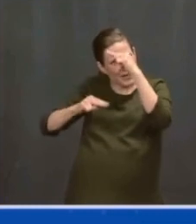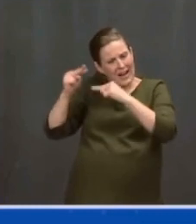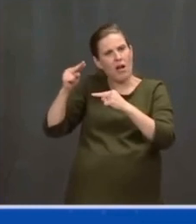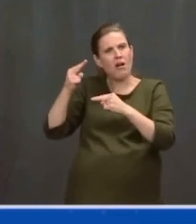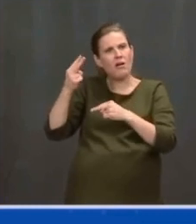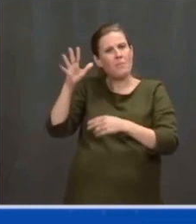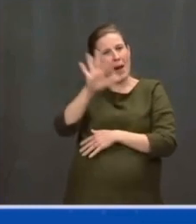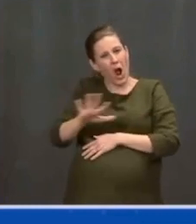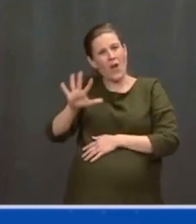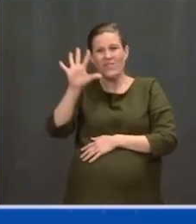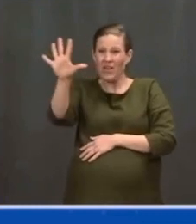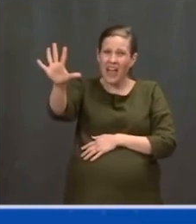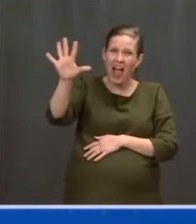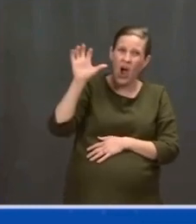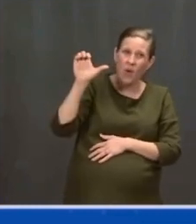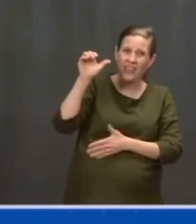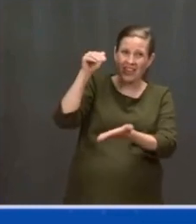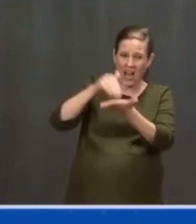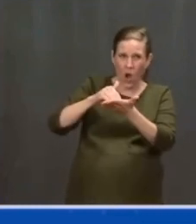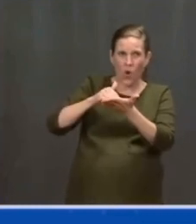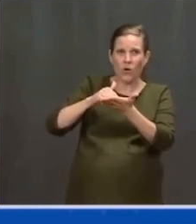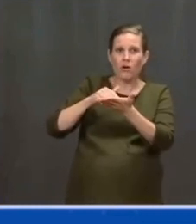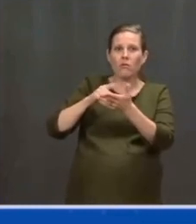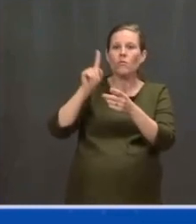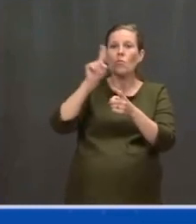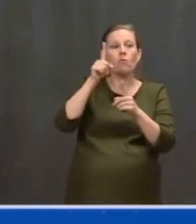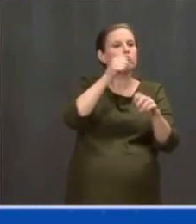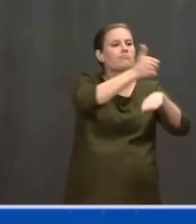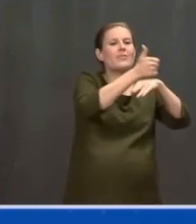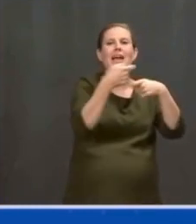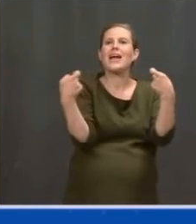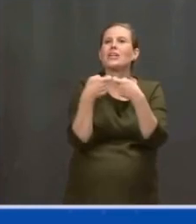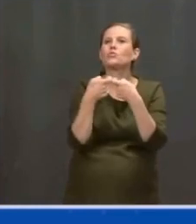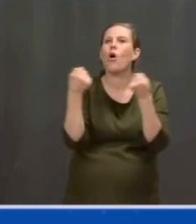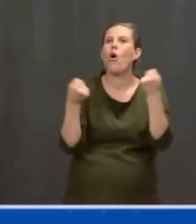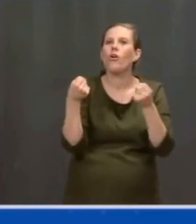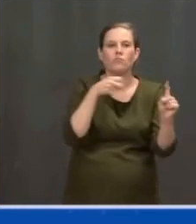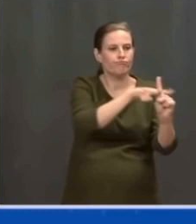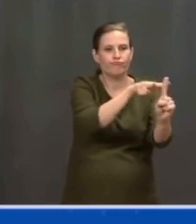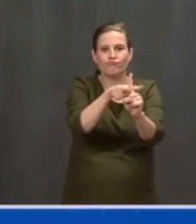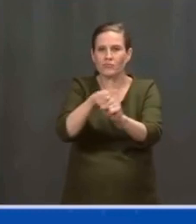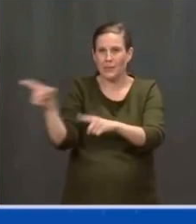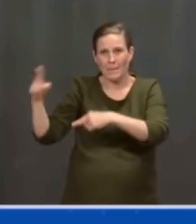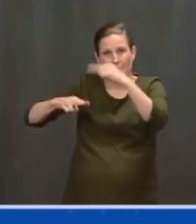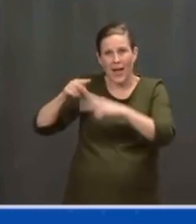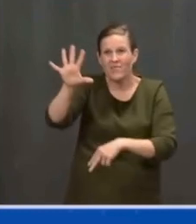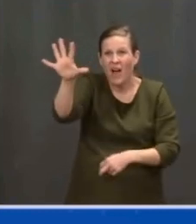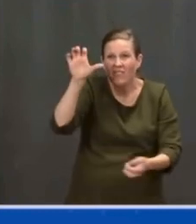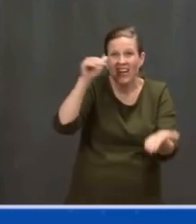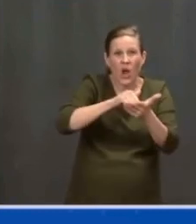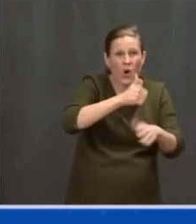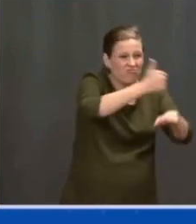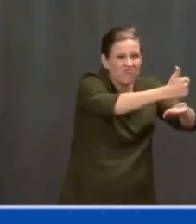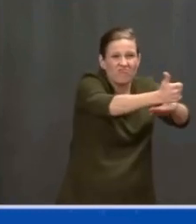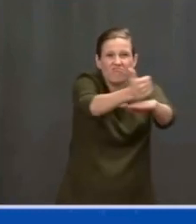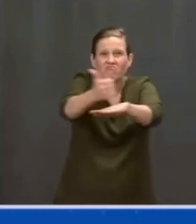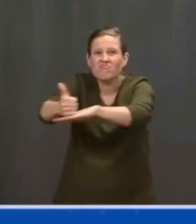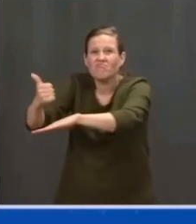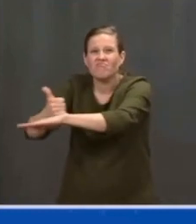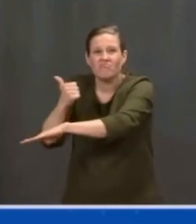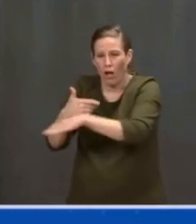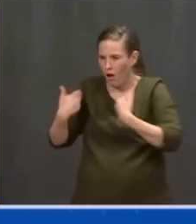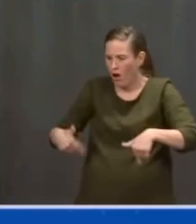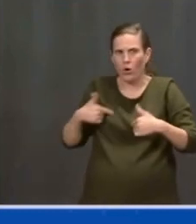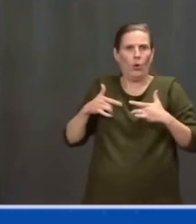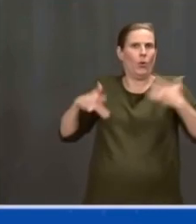stations, creating good-paying jobs by leading the world in the manufacturing and export of clean electric cars